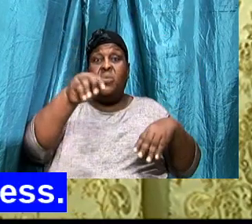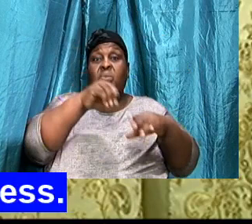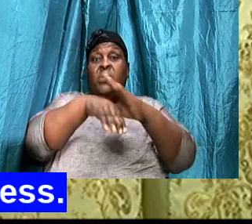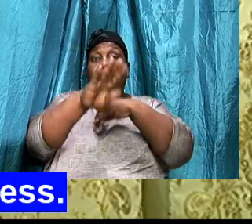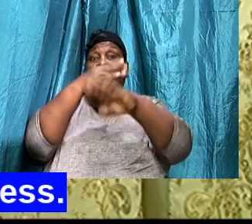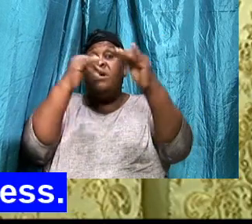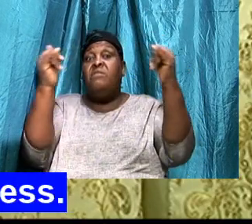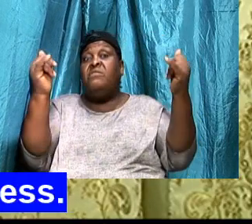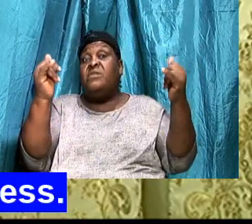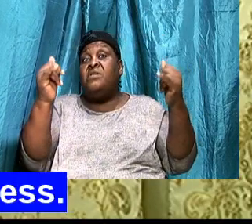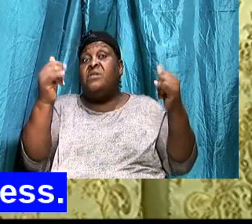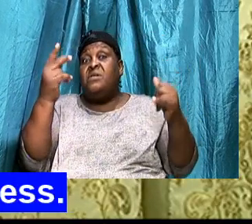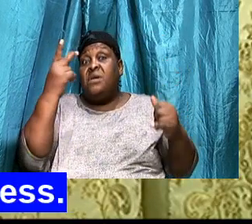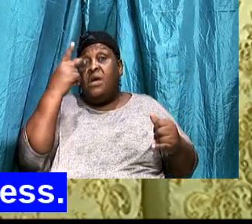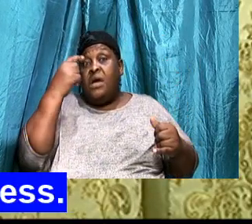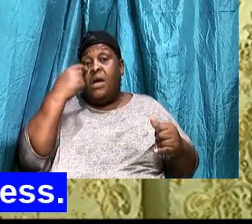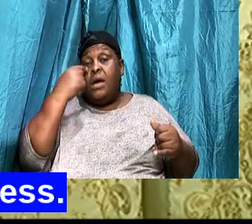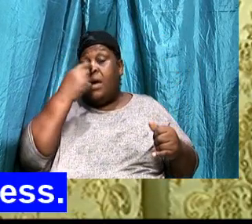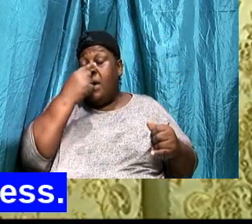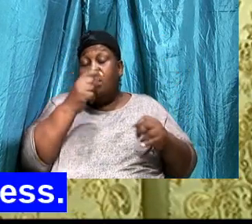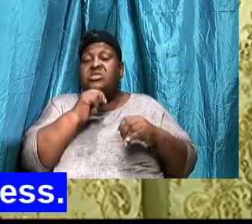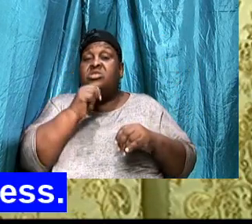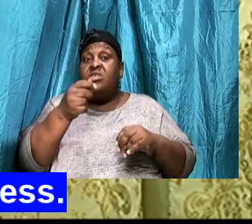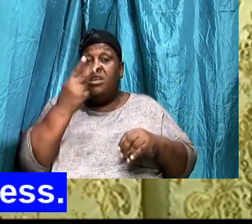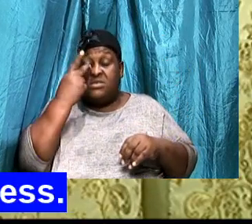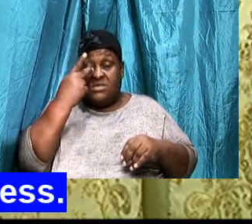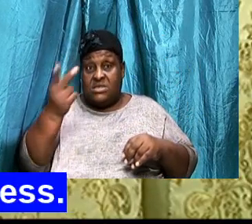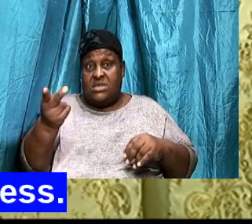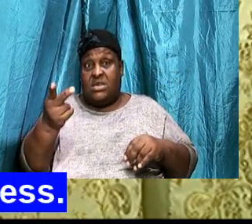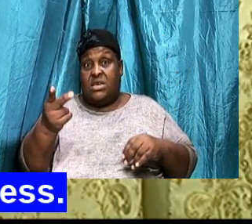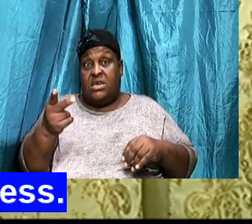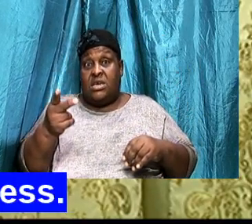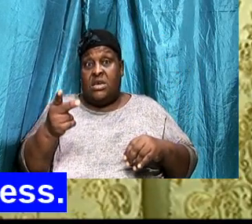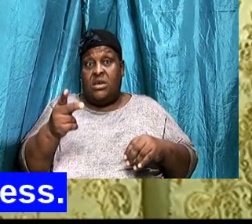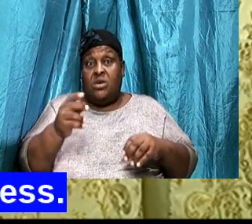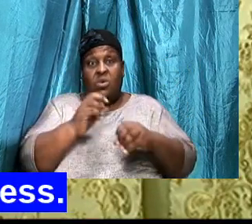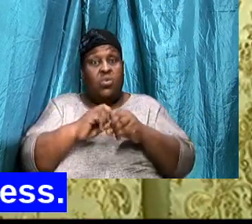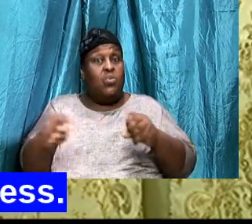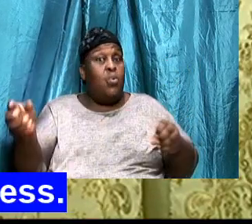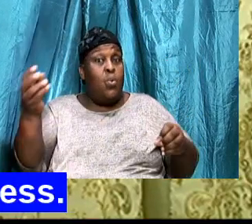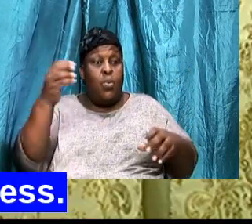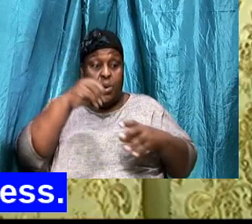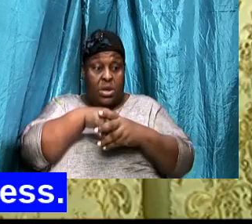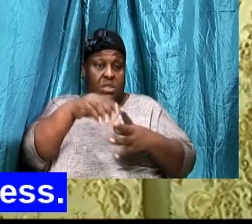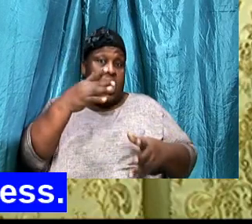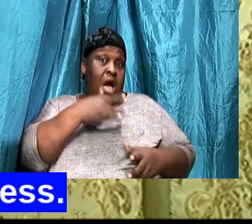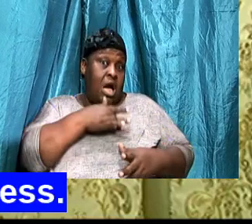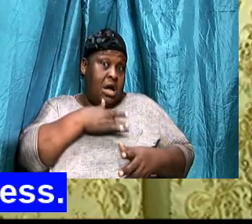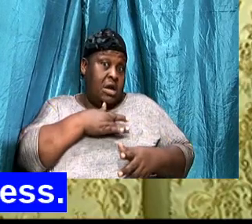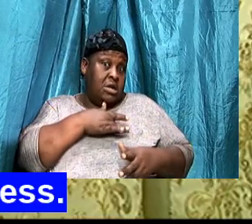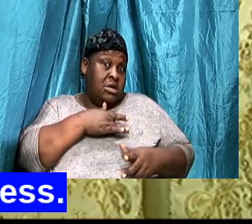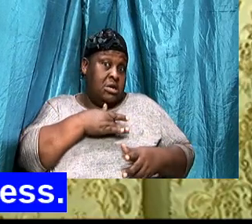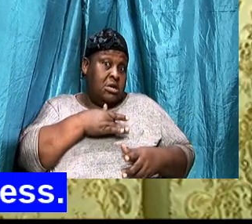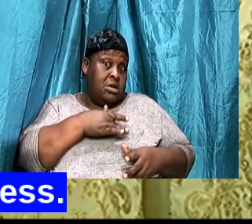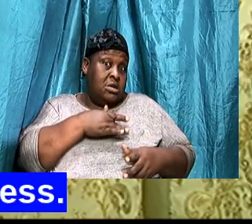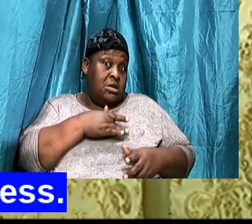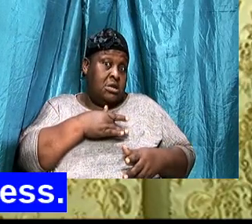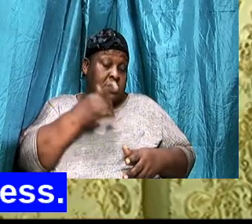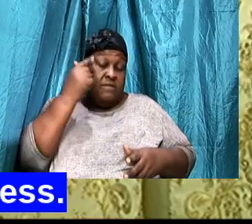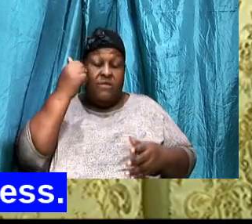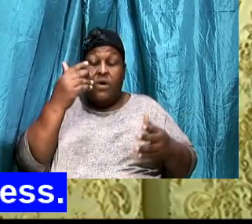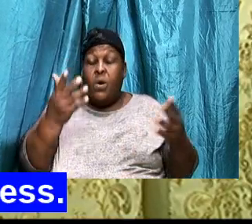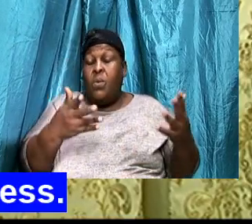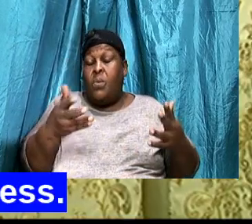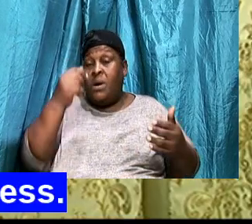entered, Into the heart, Oh God of men, The things that God, Have in store, For us, You are blessed, With all,